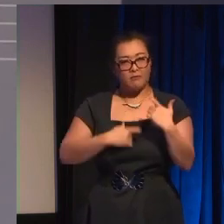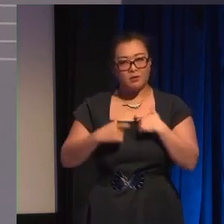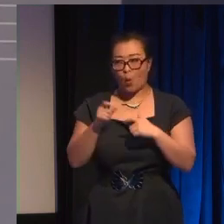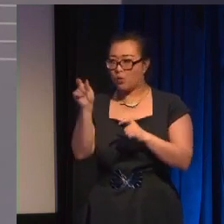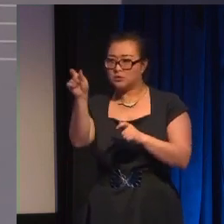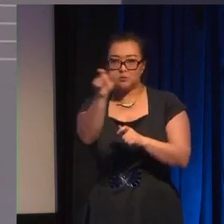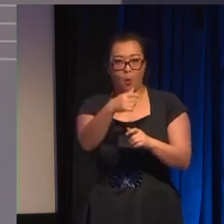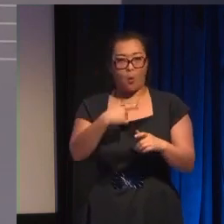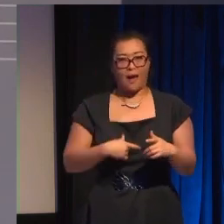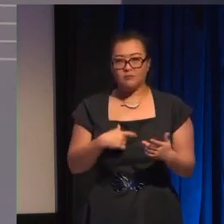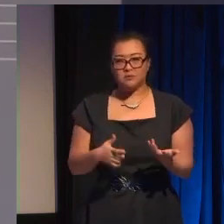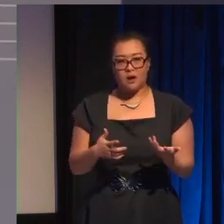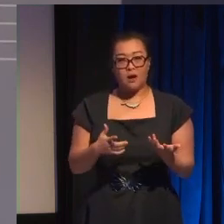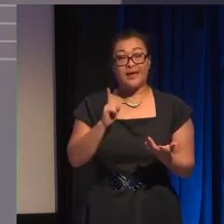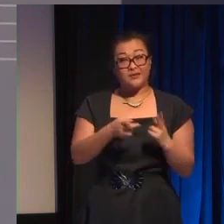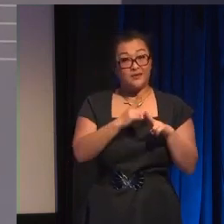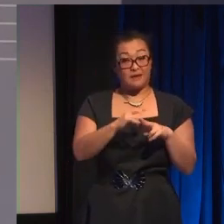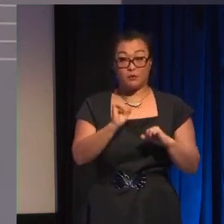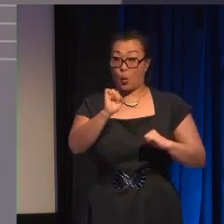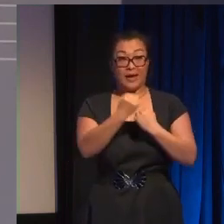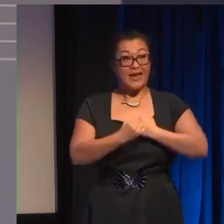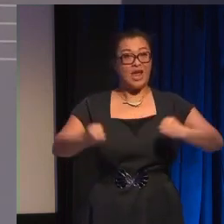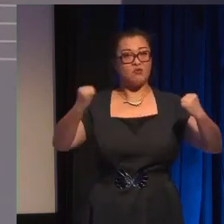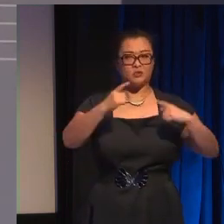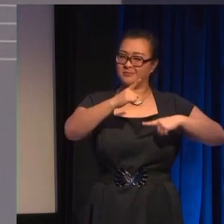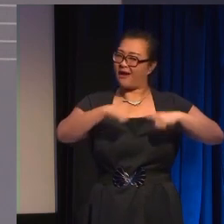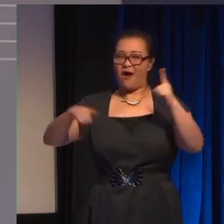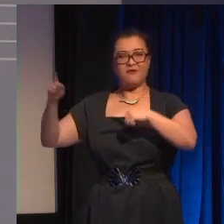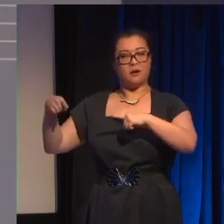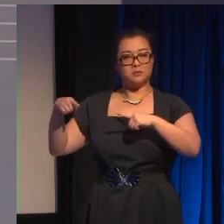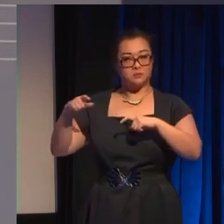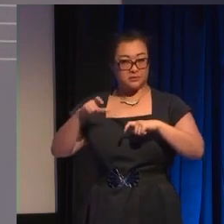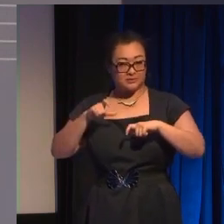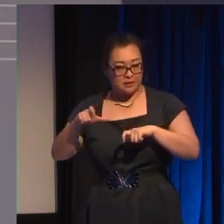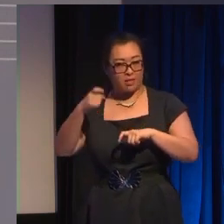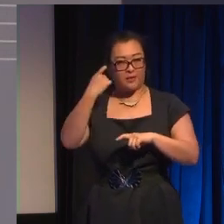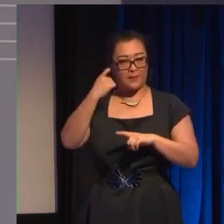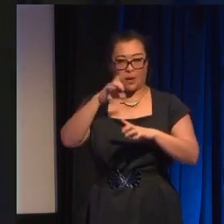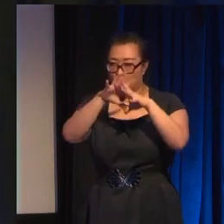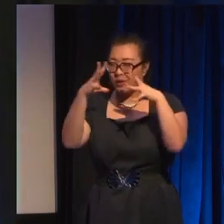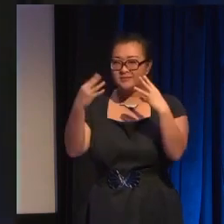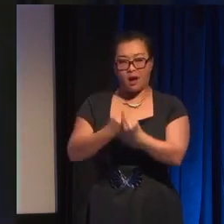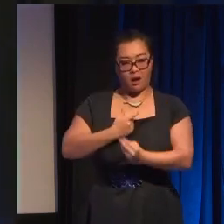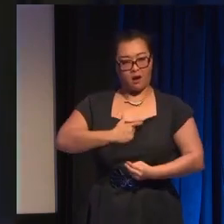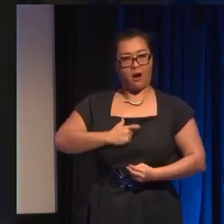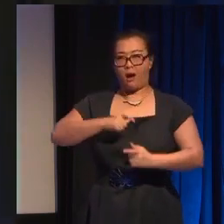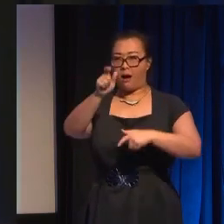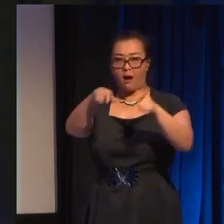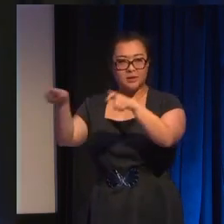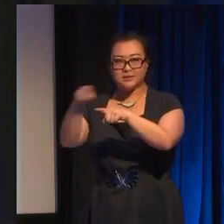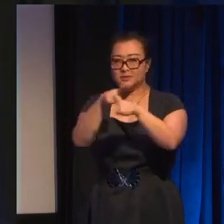already have some diverse heroes taking center stage make sure your entire cast reflects the diversity that you want to see in your world